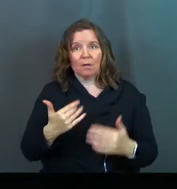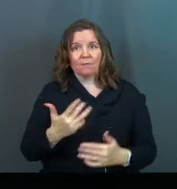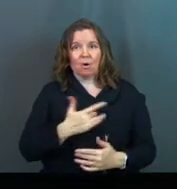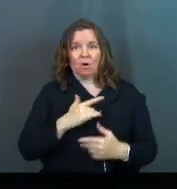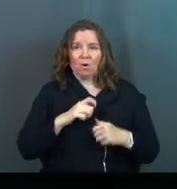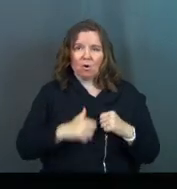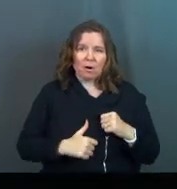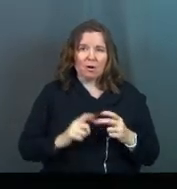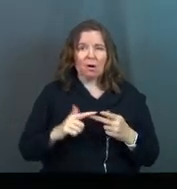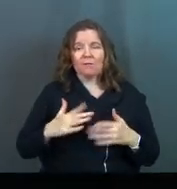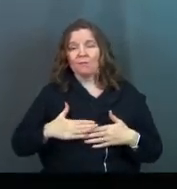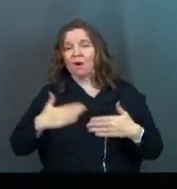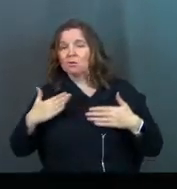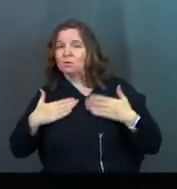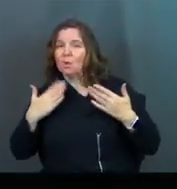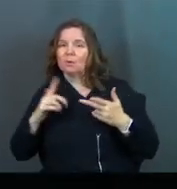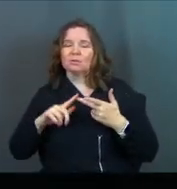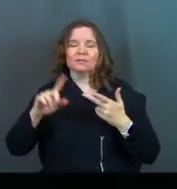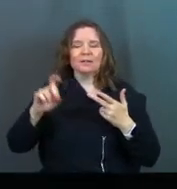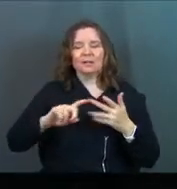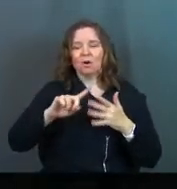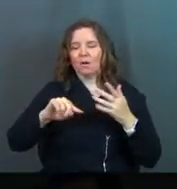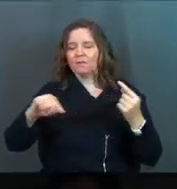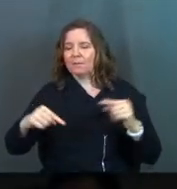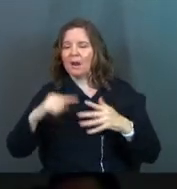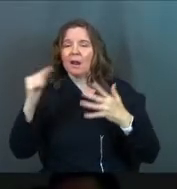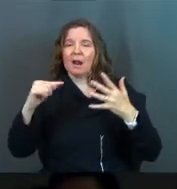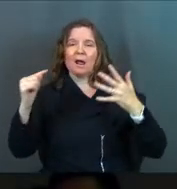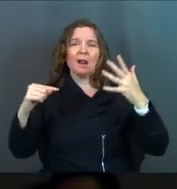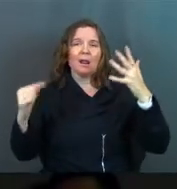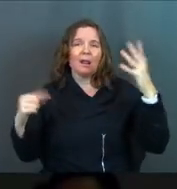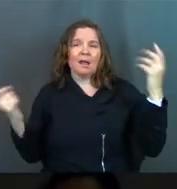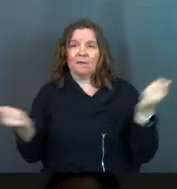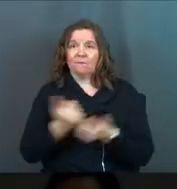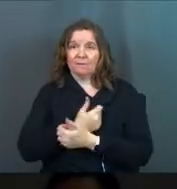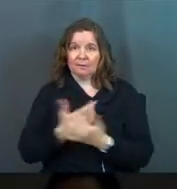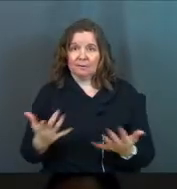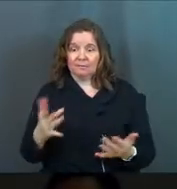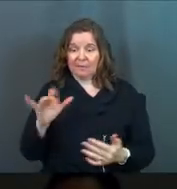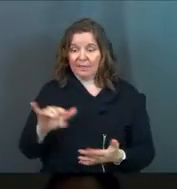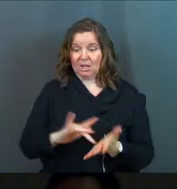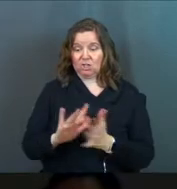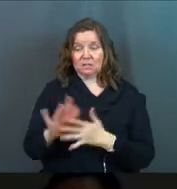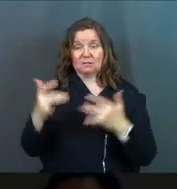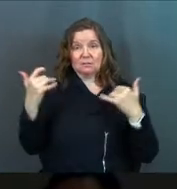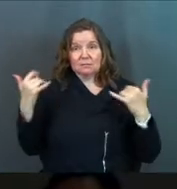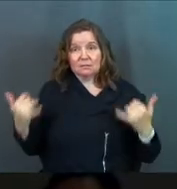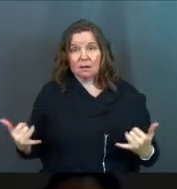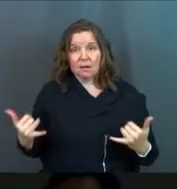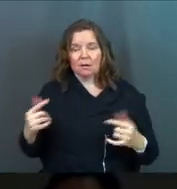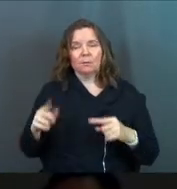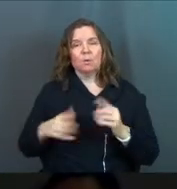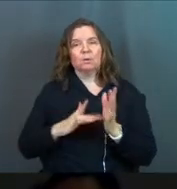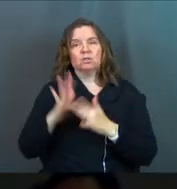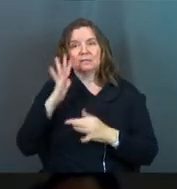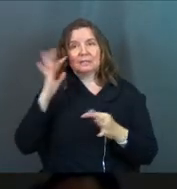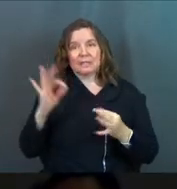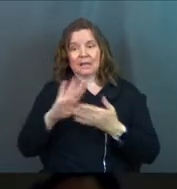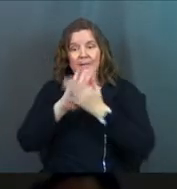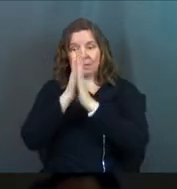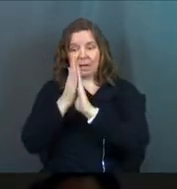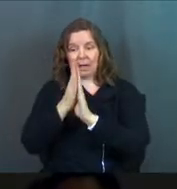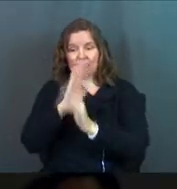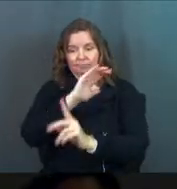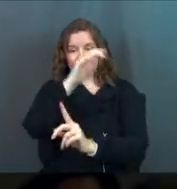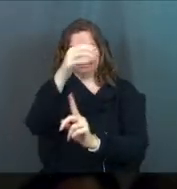our heartaches, all of our joys, all of our needs, all of our pains, everything. That's Jesus now. But when Jesus chose to become a